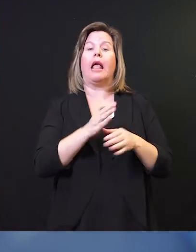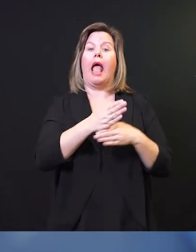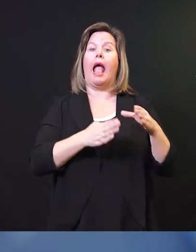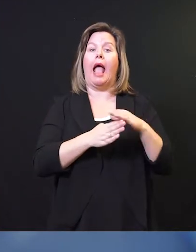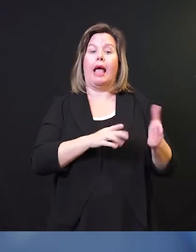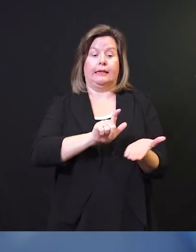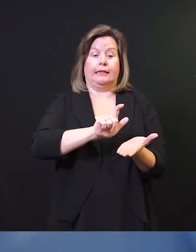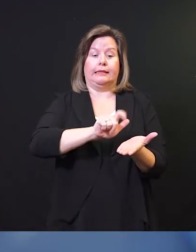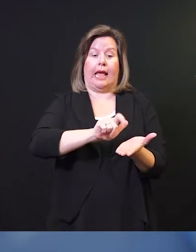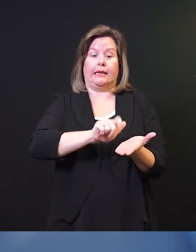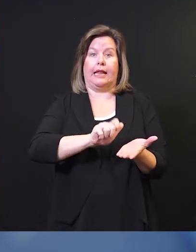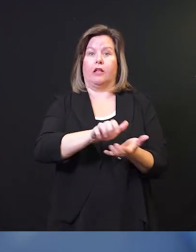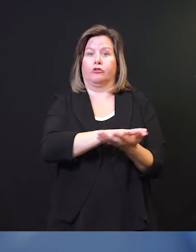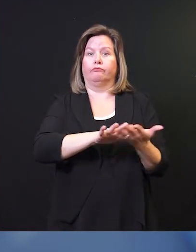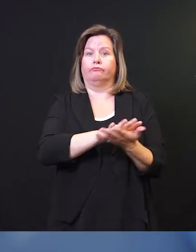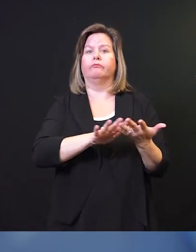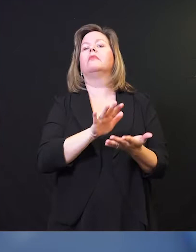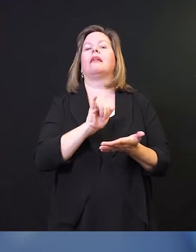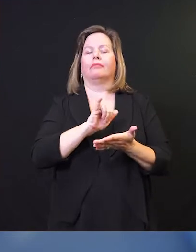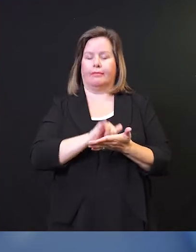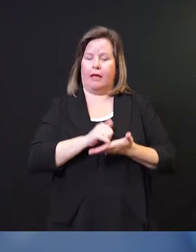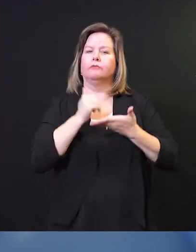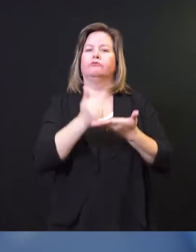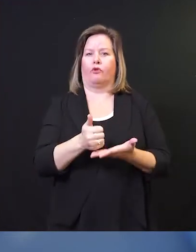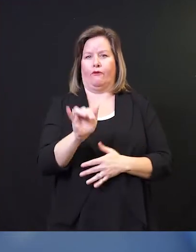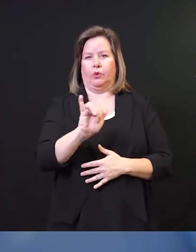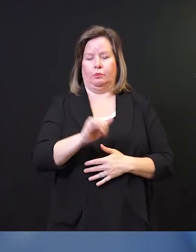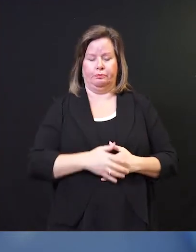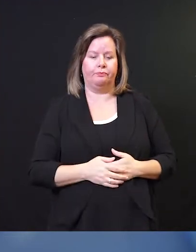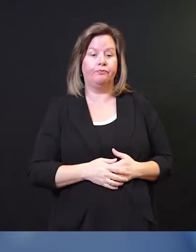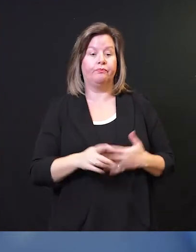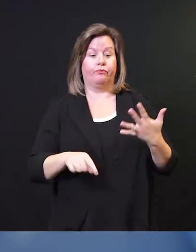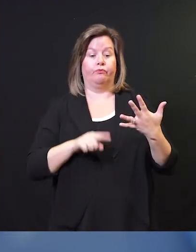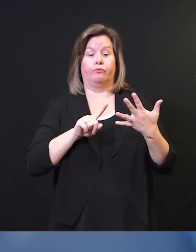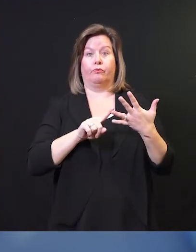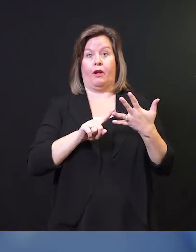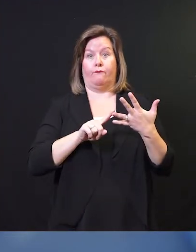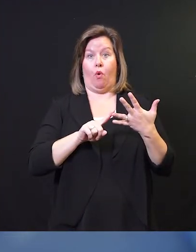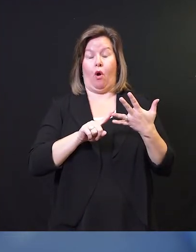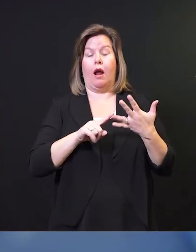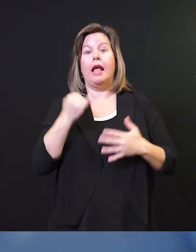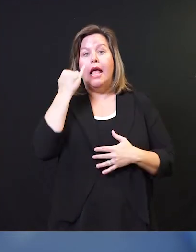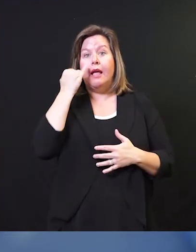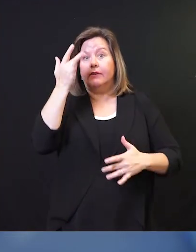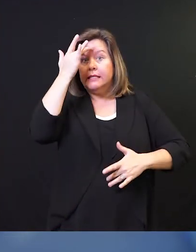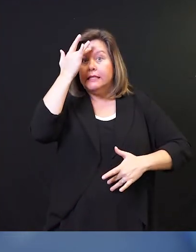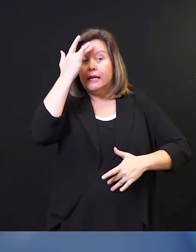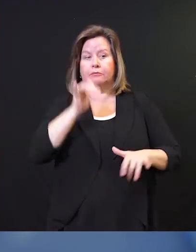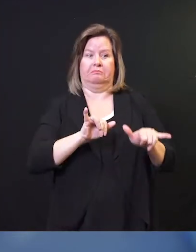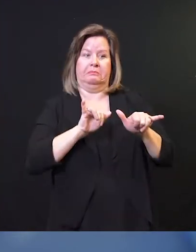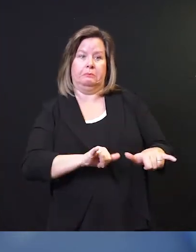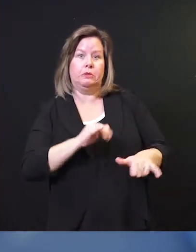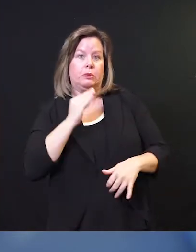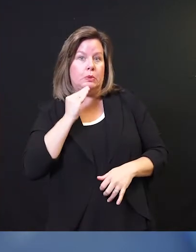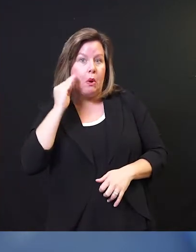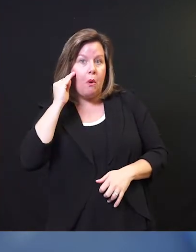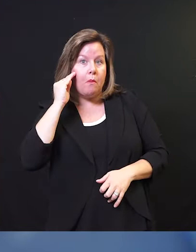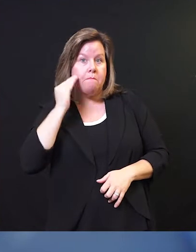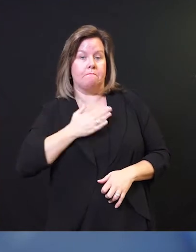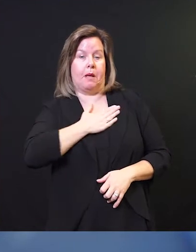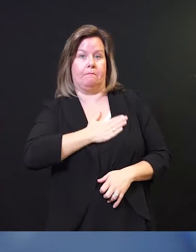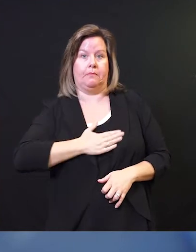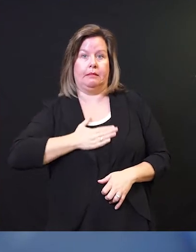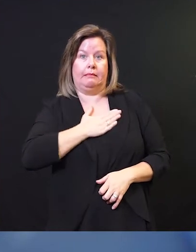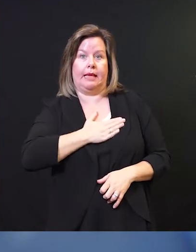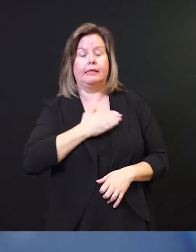is also useful. Keep doing that. Number four, if you are sick, stay home. Please stay